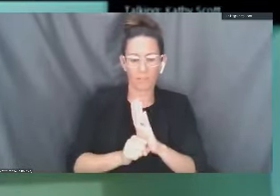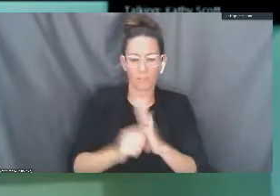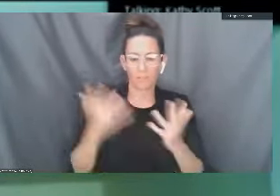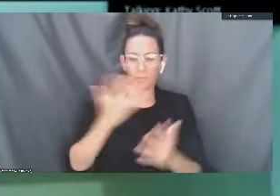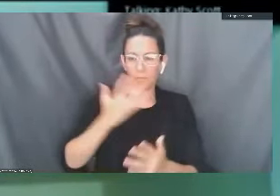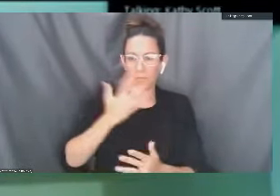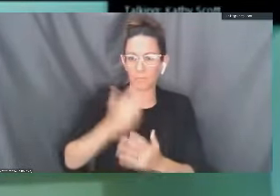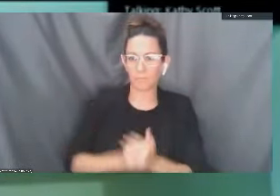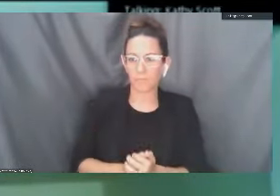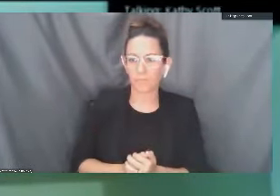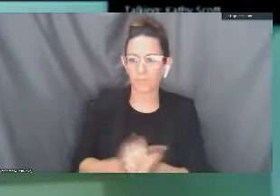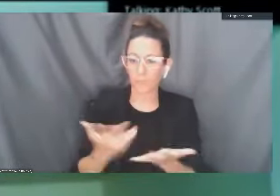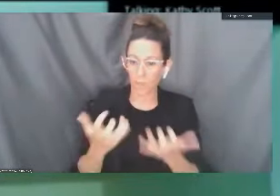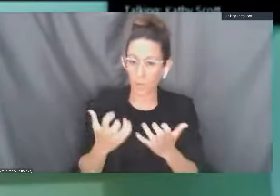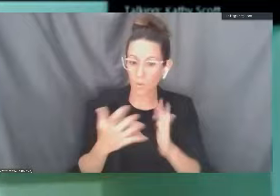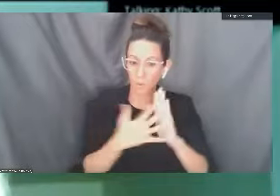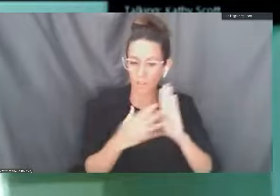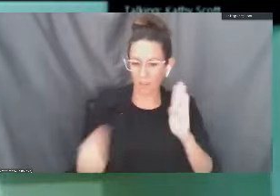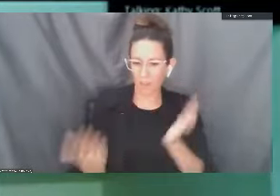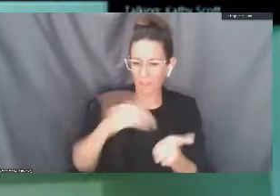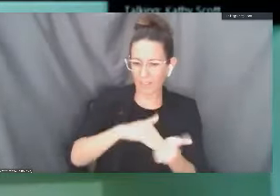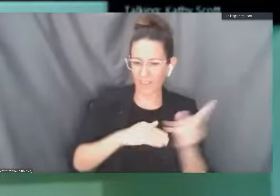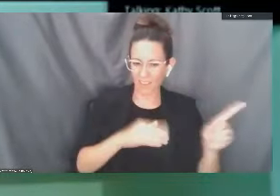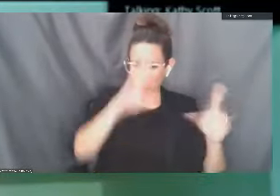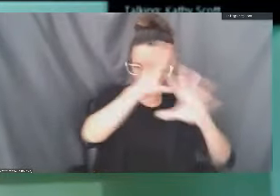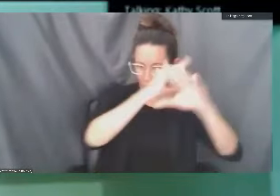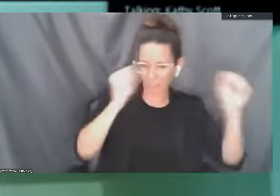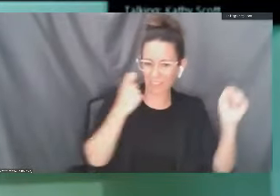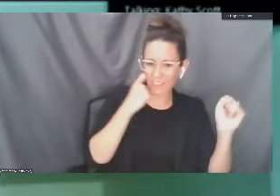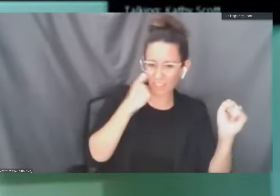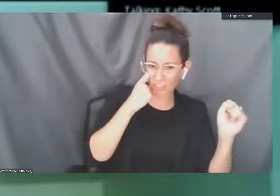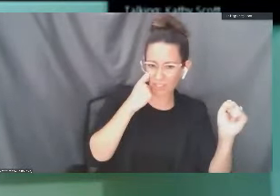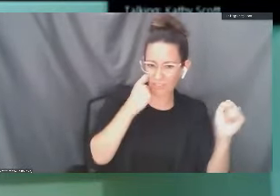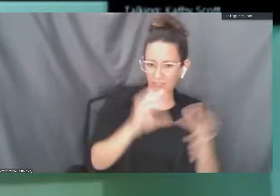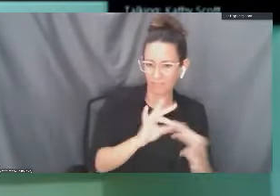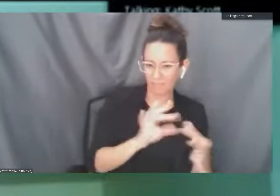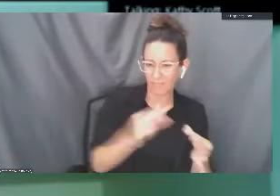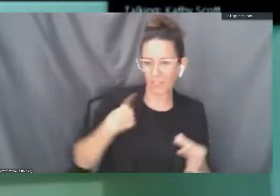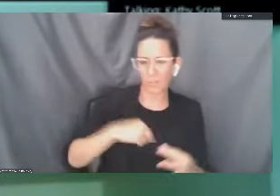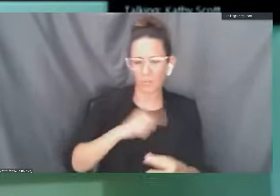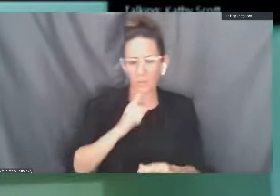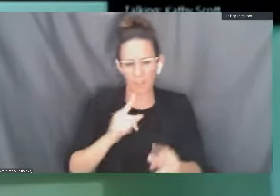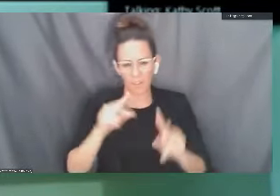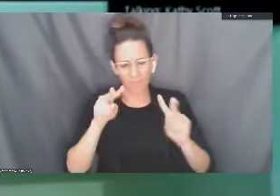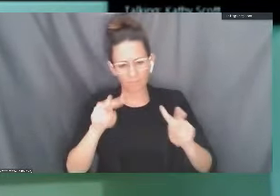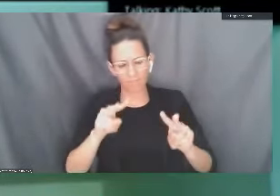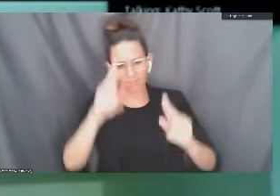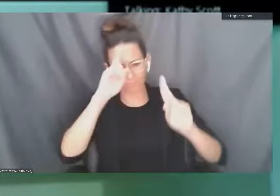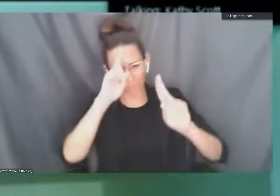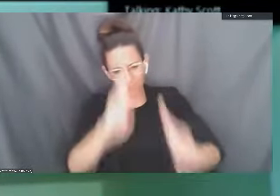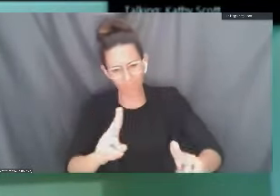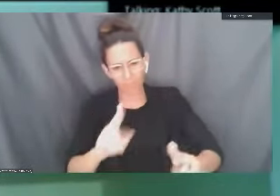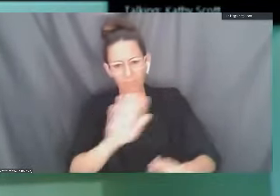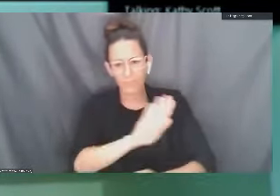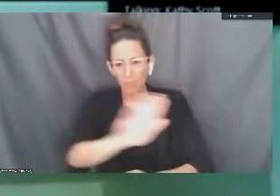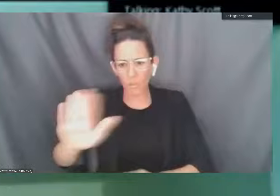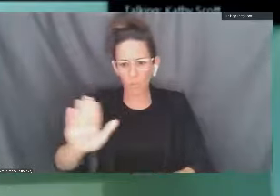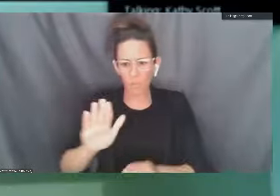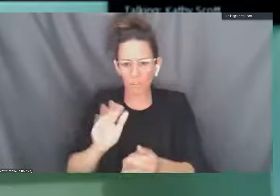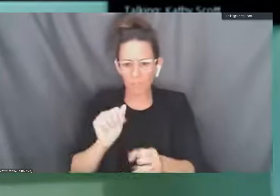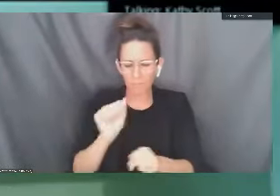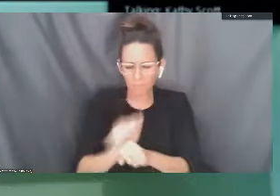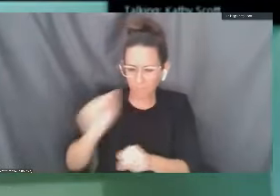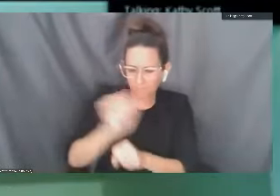I'd like to echo what our president said. We are we admire our students who are continuing on as best they can,